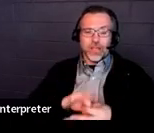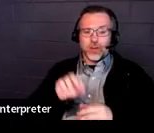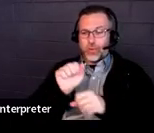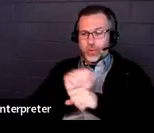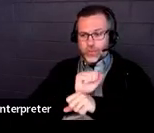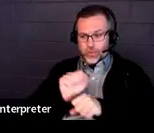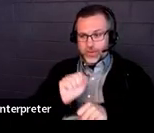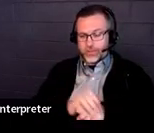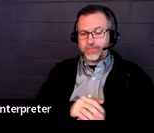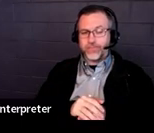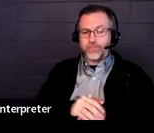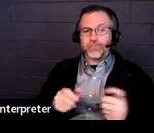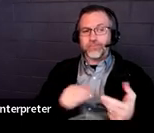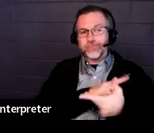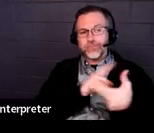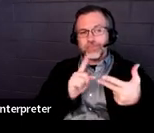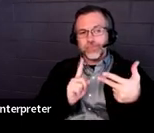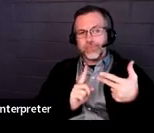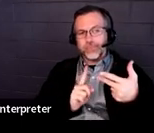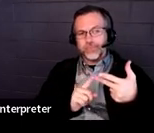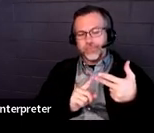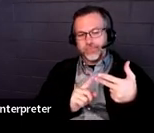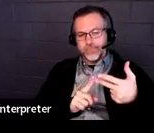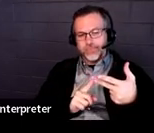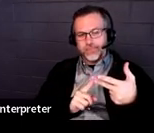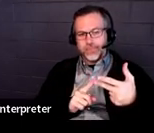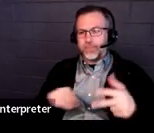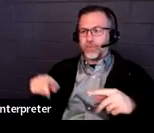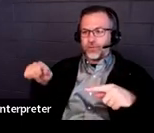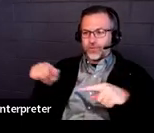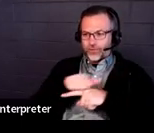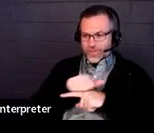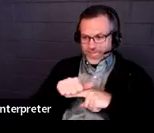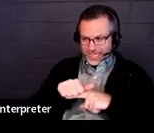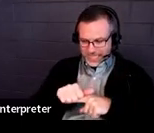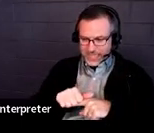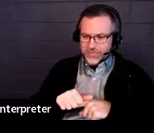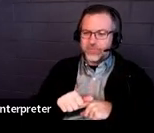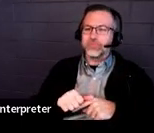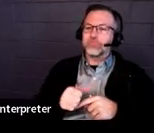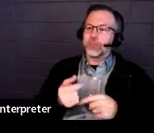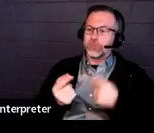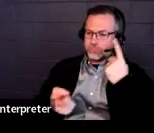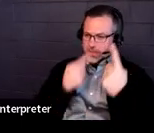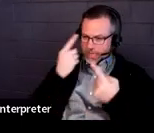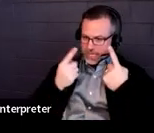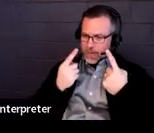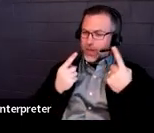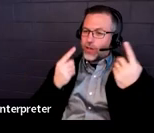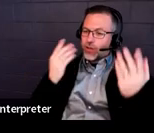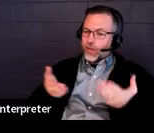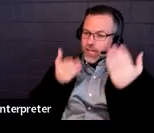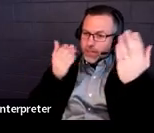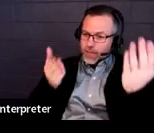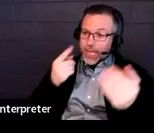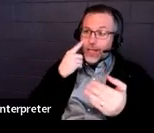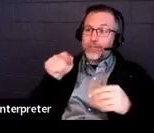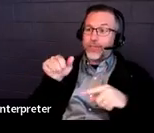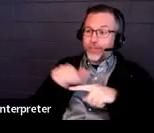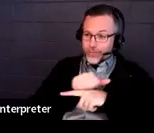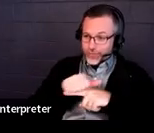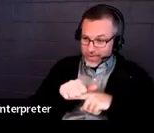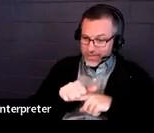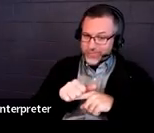All right, and then another section of this is training. So thinking about those recommendations for training. So again,